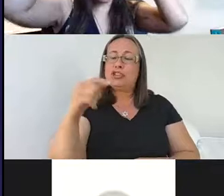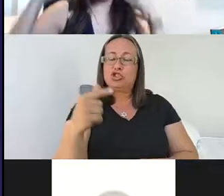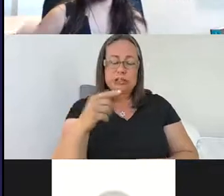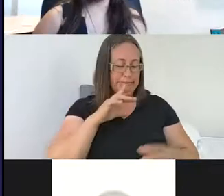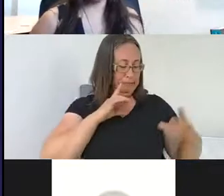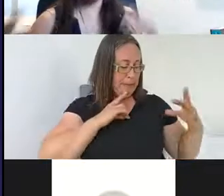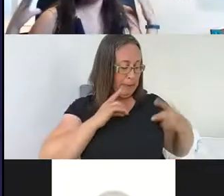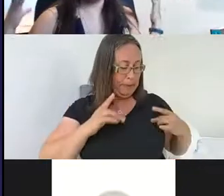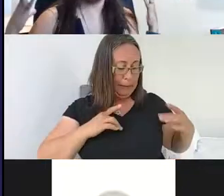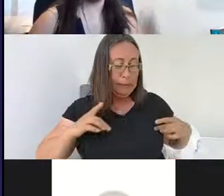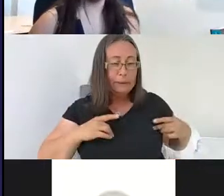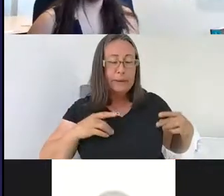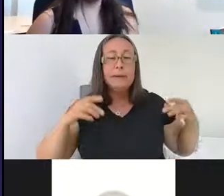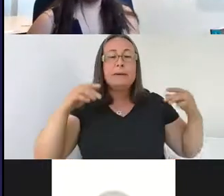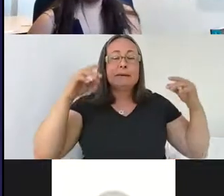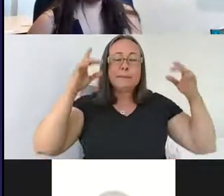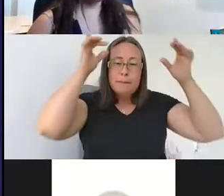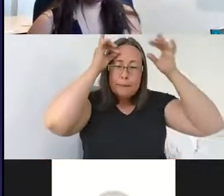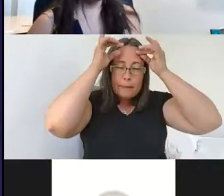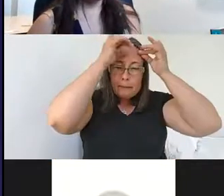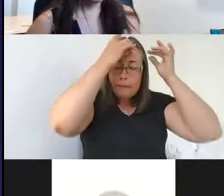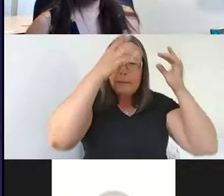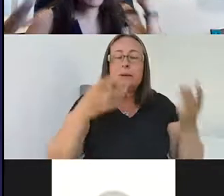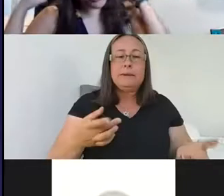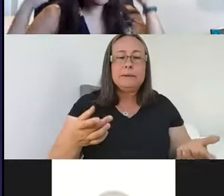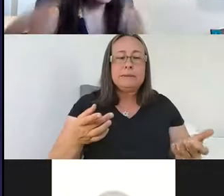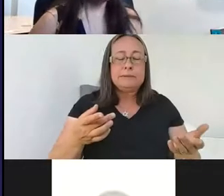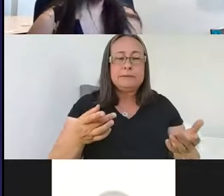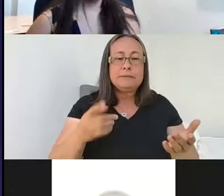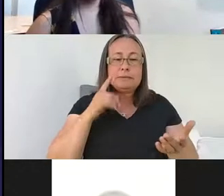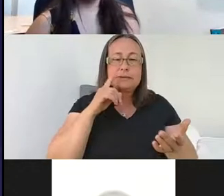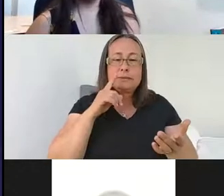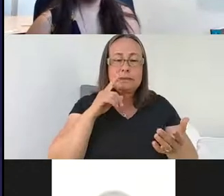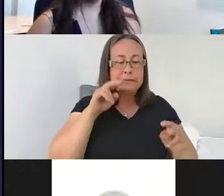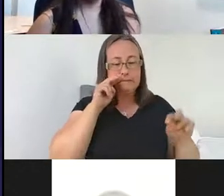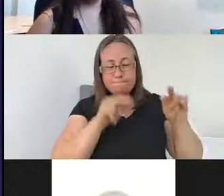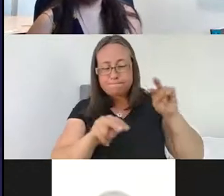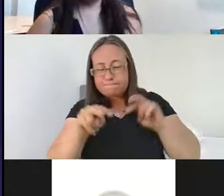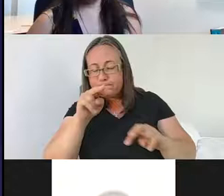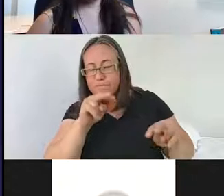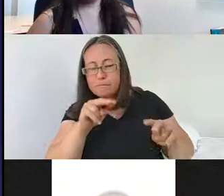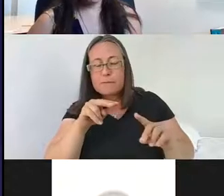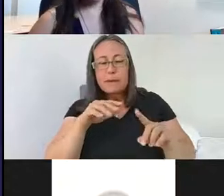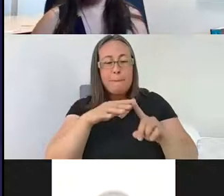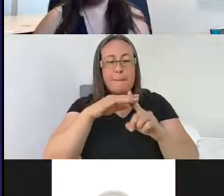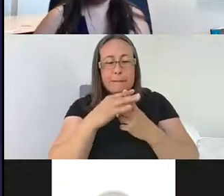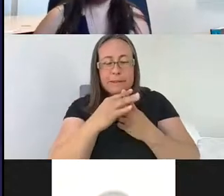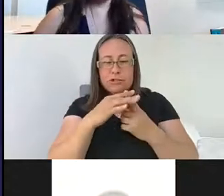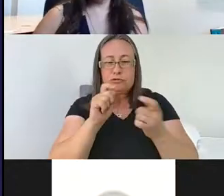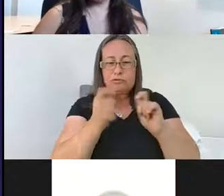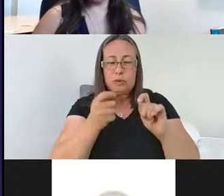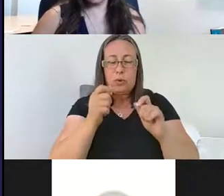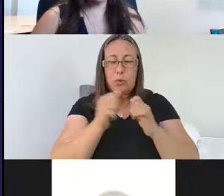crazy electrodes on their scalp that detect kind of population changes of excitability. But all of my